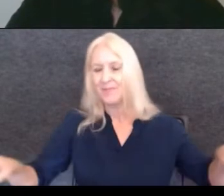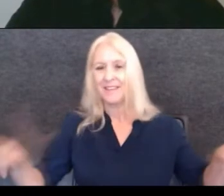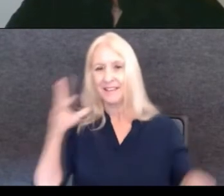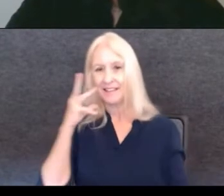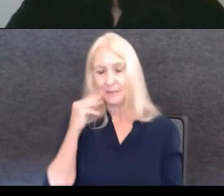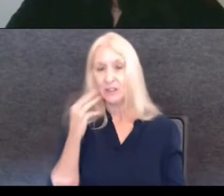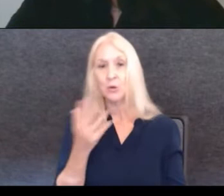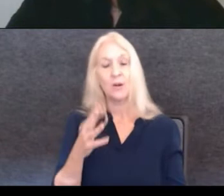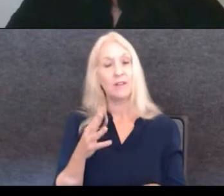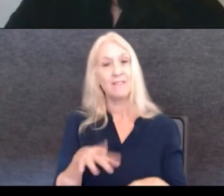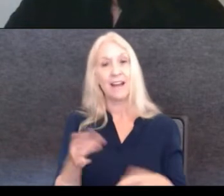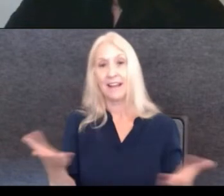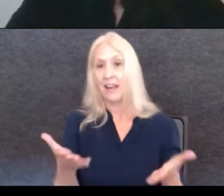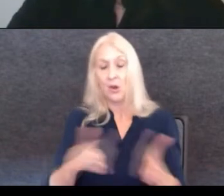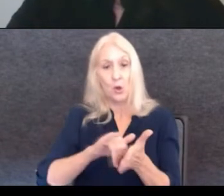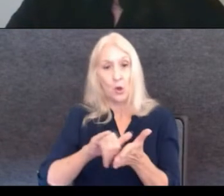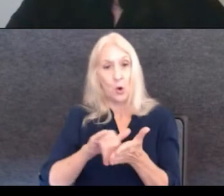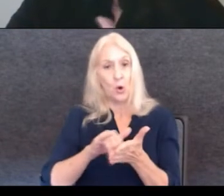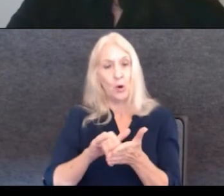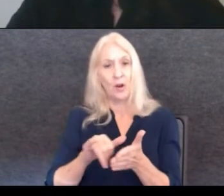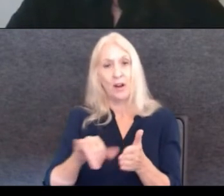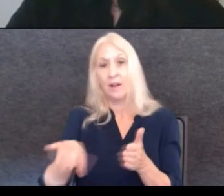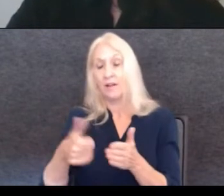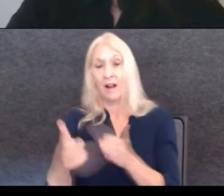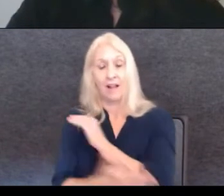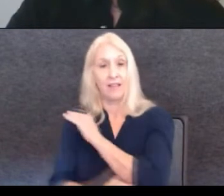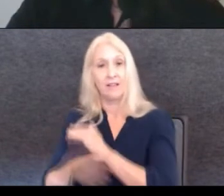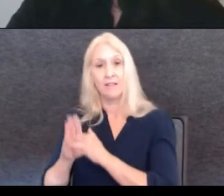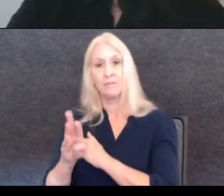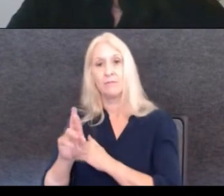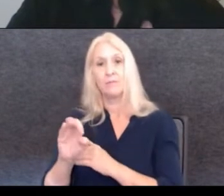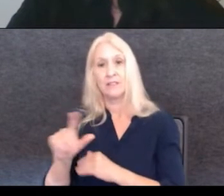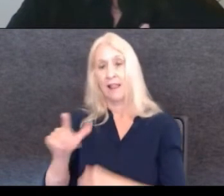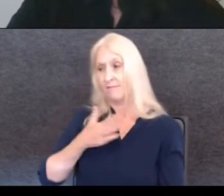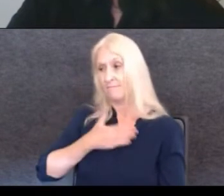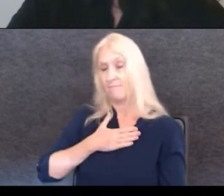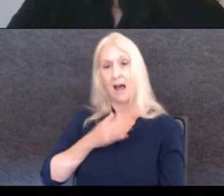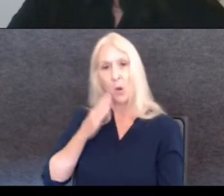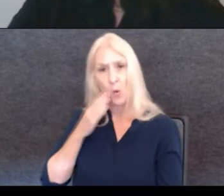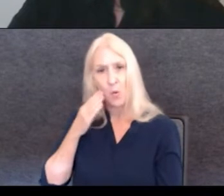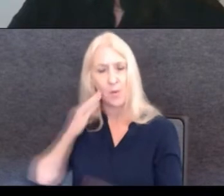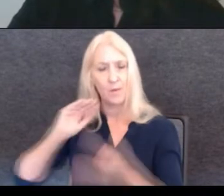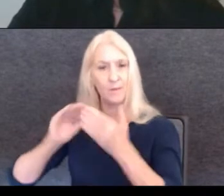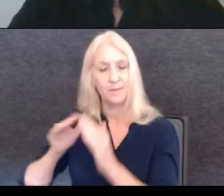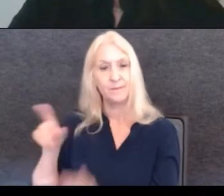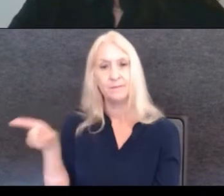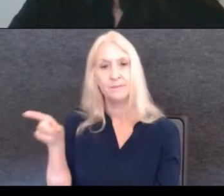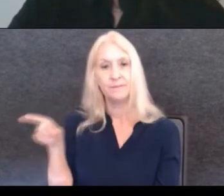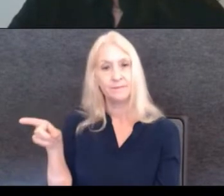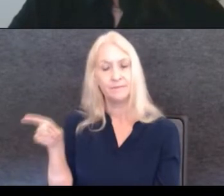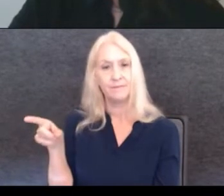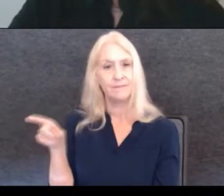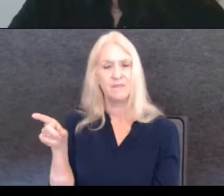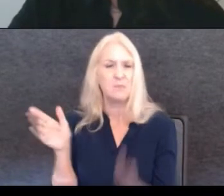get here in New York. I mean, in Brazil, uh, my, my city is, my hometown is not